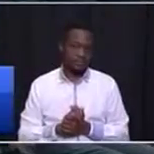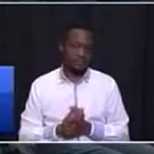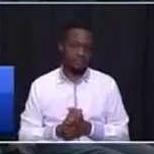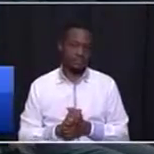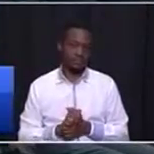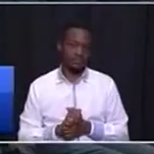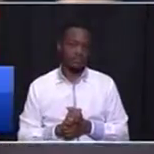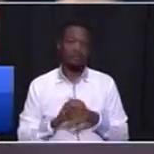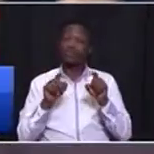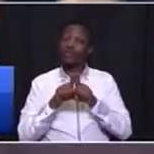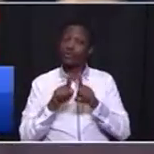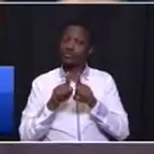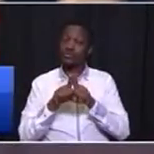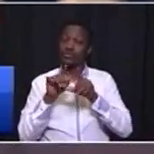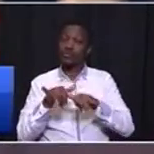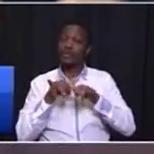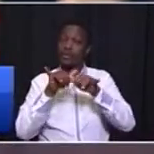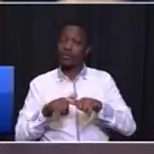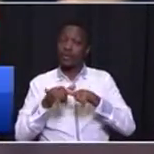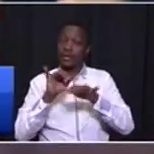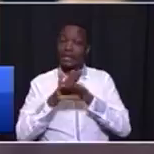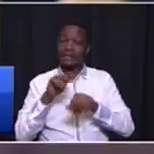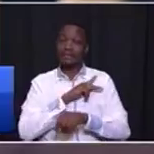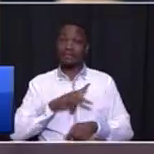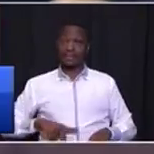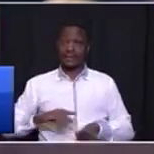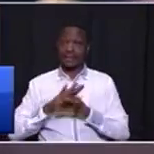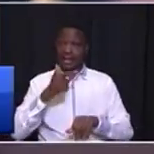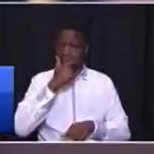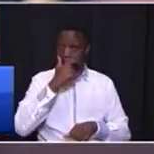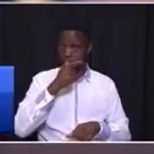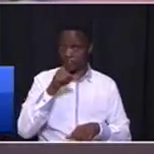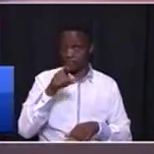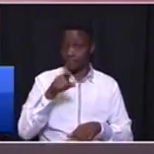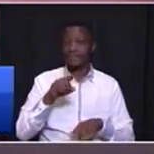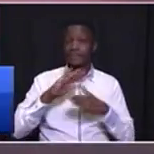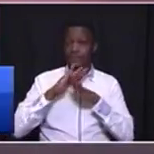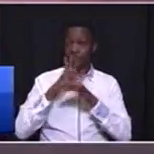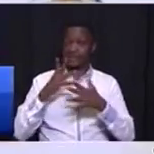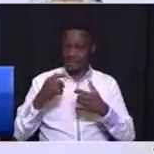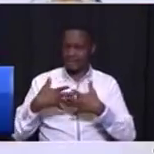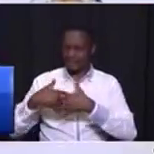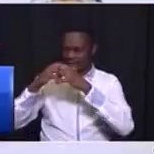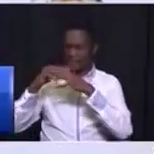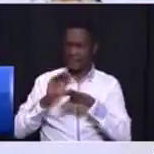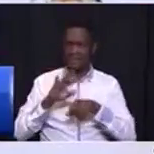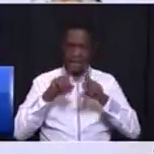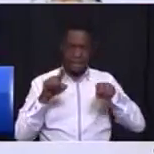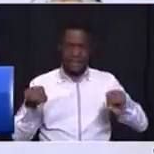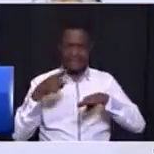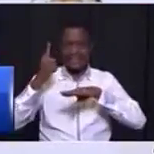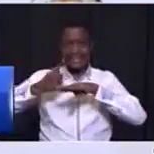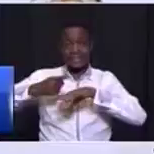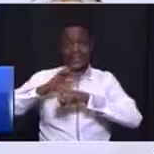we are also awaiting President Cyril Ramaphosa because he has established a multidisciplinary team